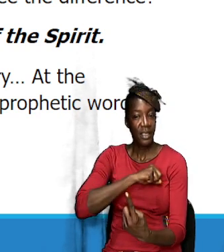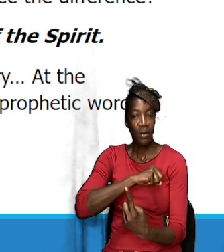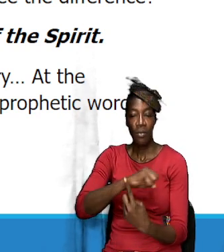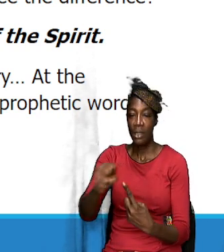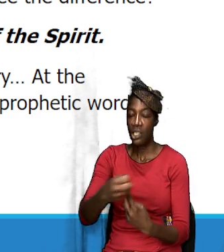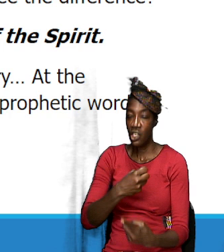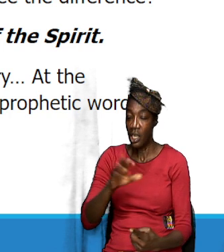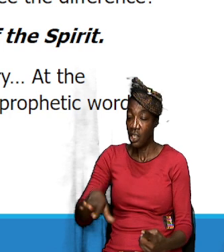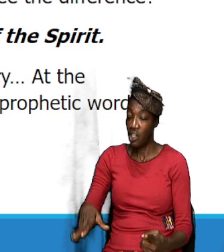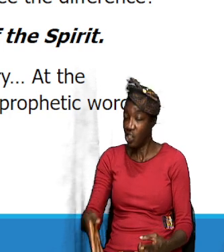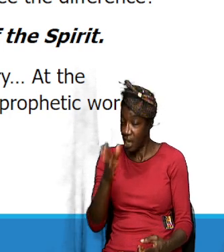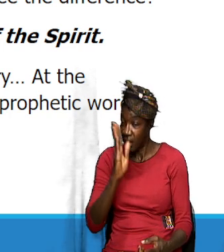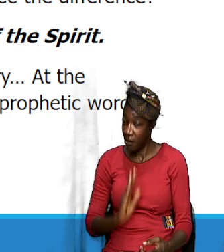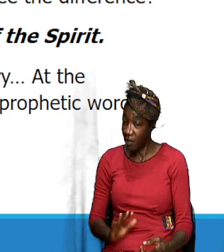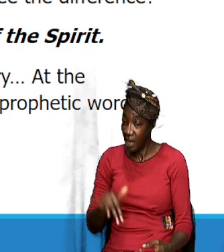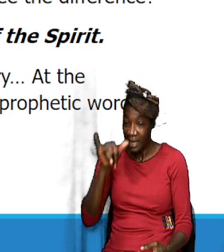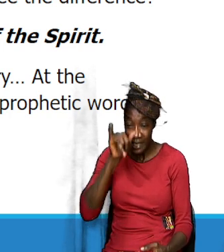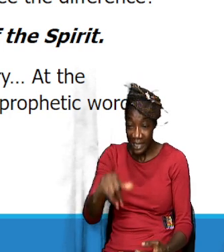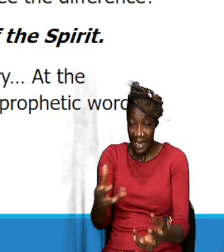God will still benefit